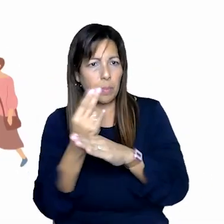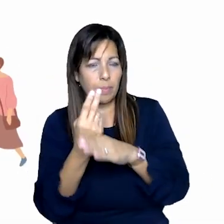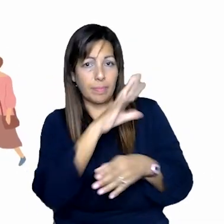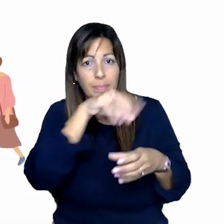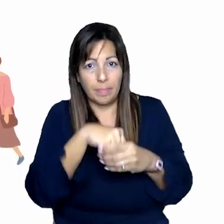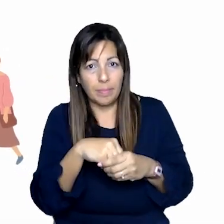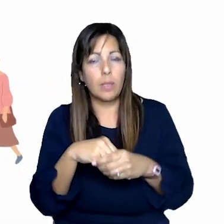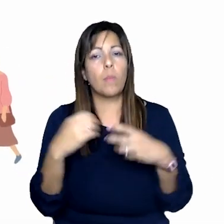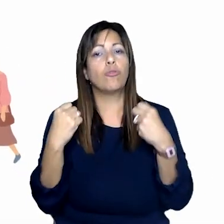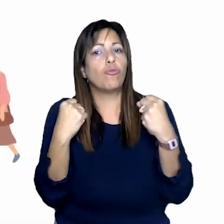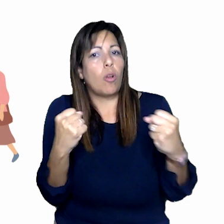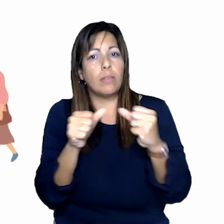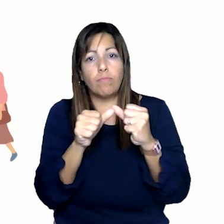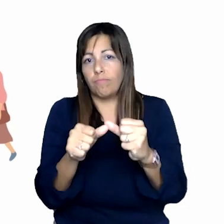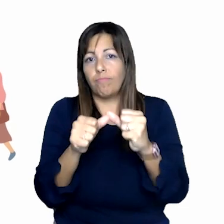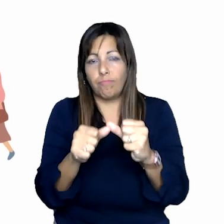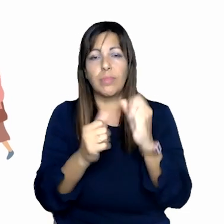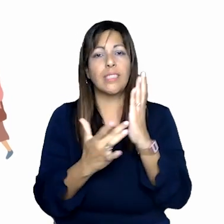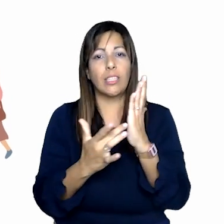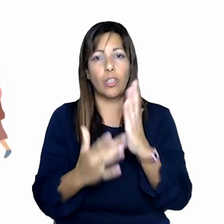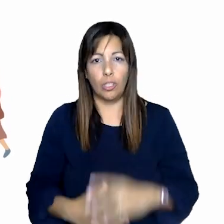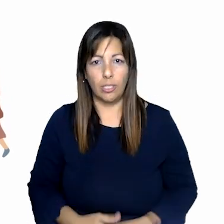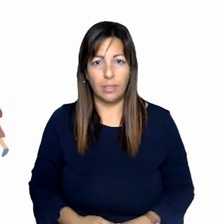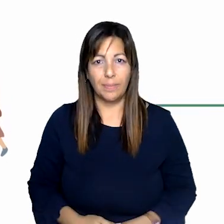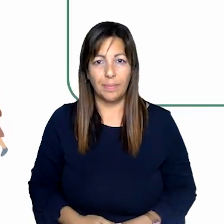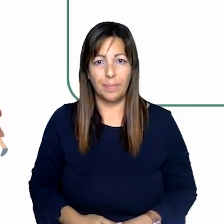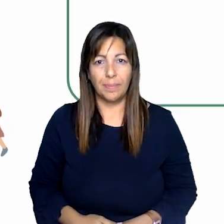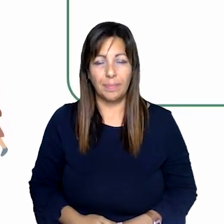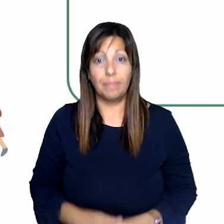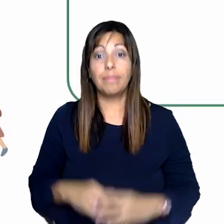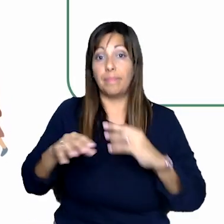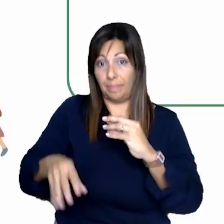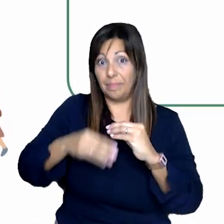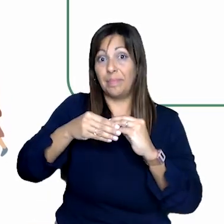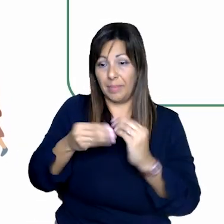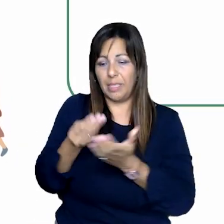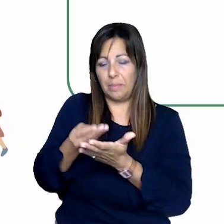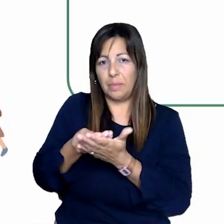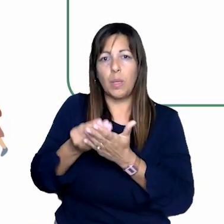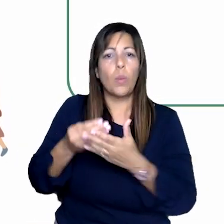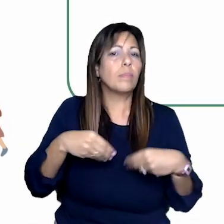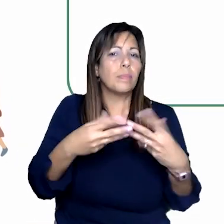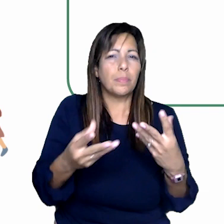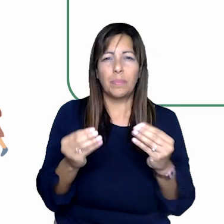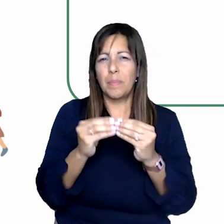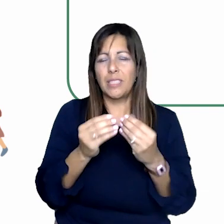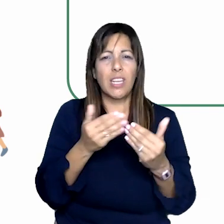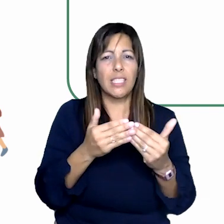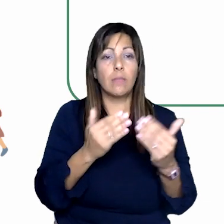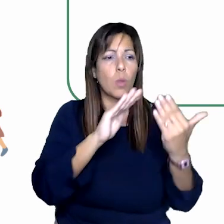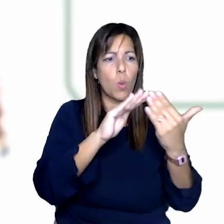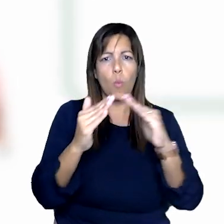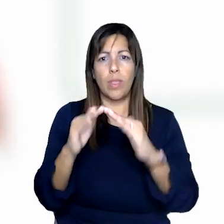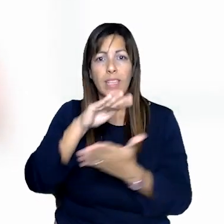with more resilient and sustainable technologies. In addition, the funds will facilitate the creation of community